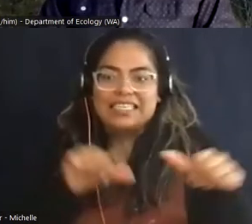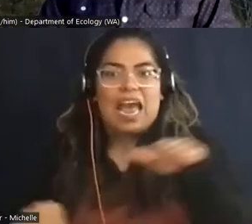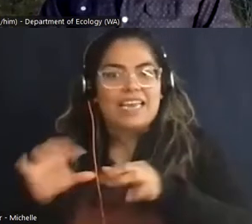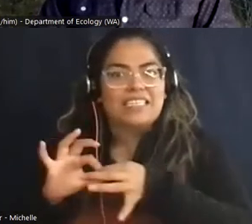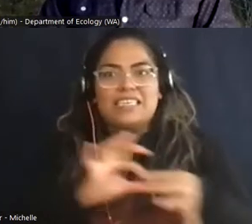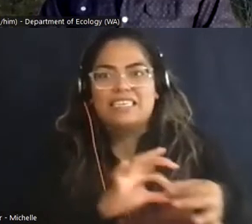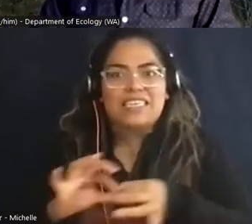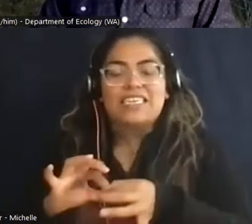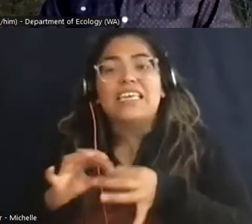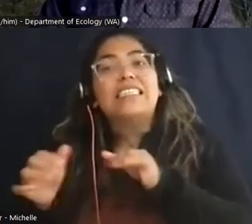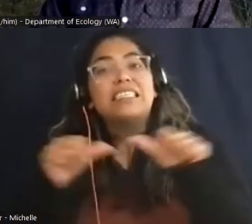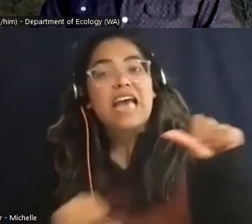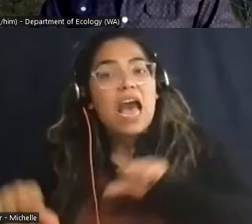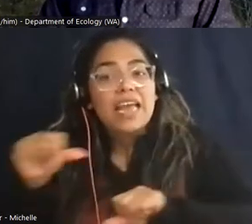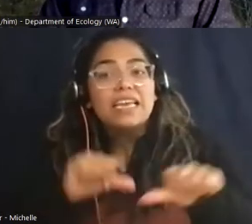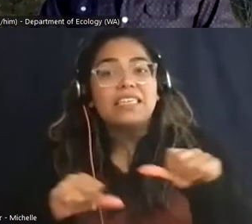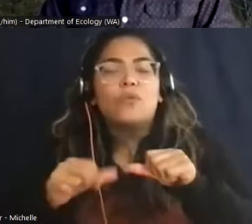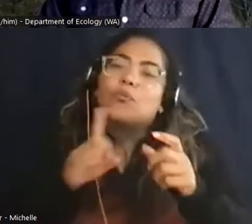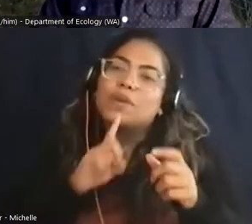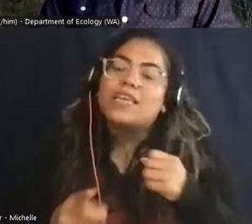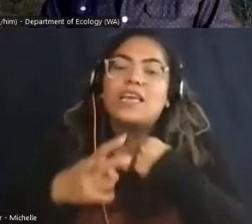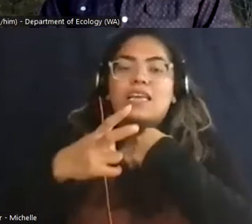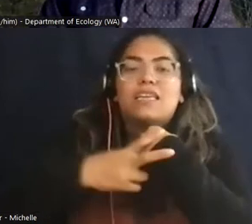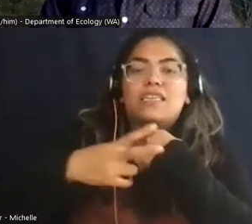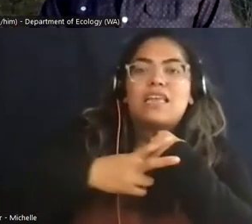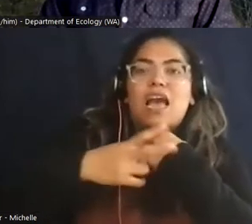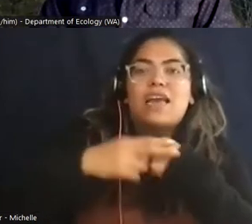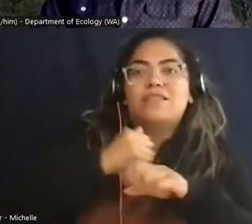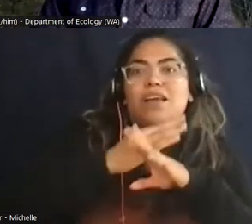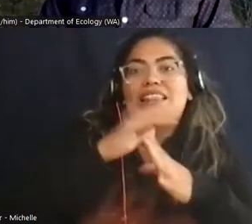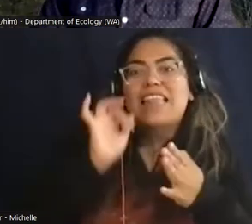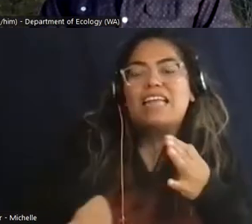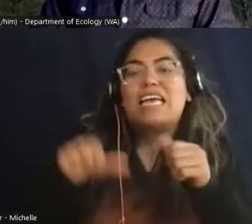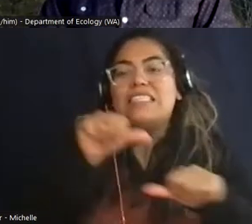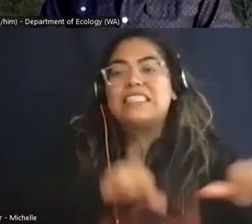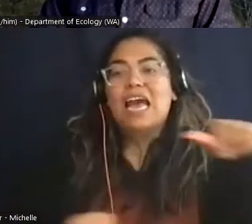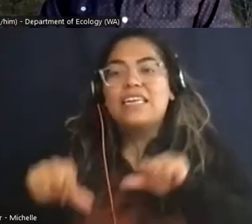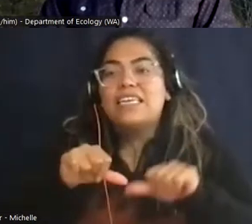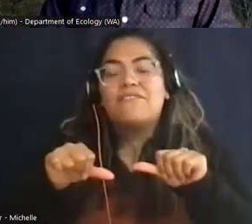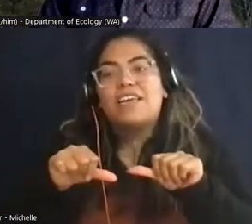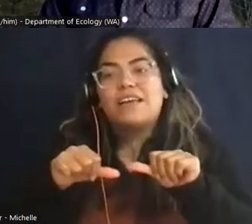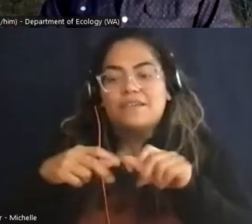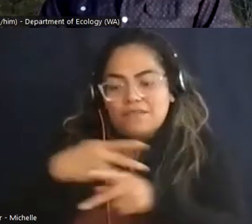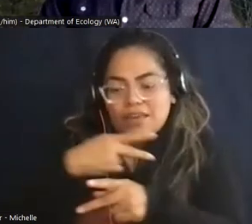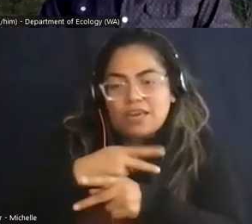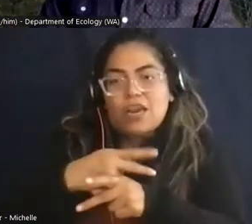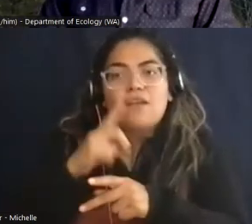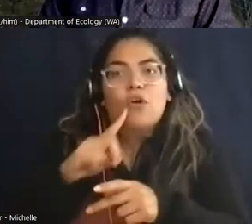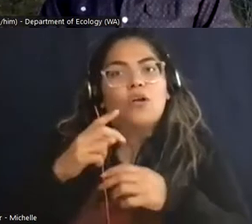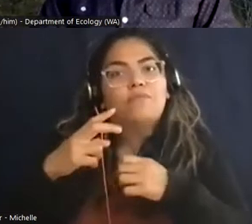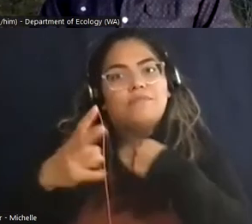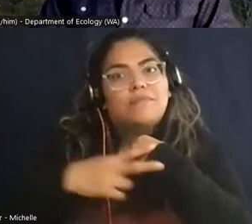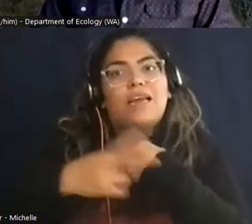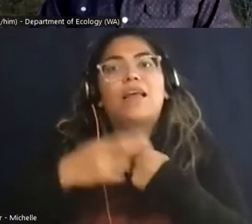Conservation is about a scientific methodology towards conservation. And resources are not just natural.